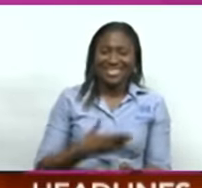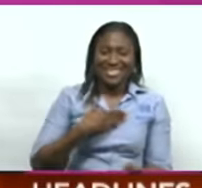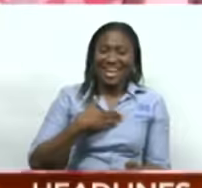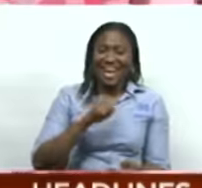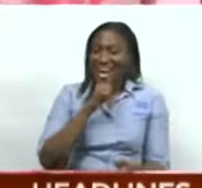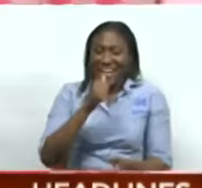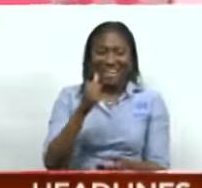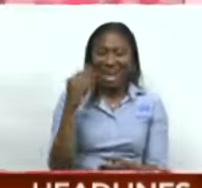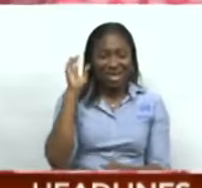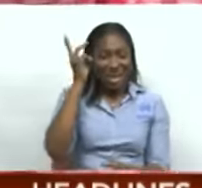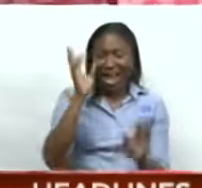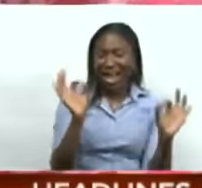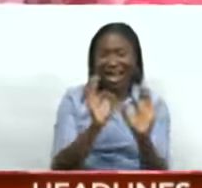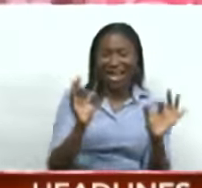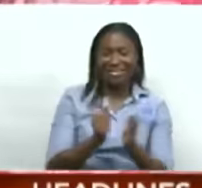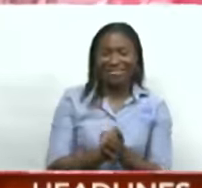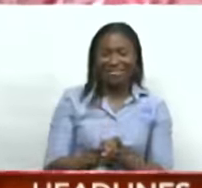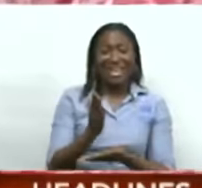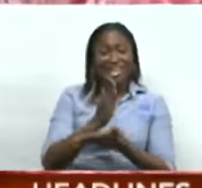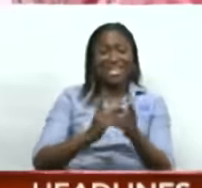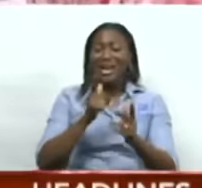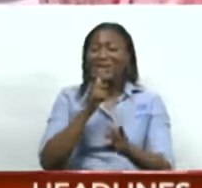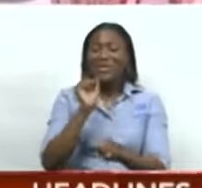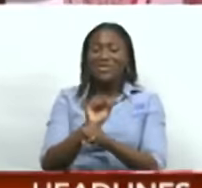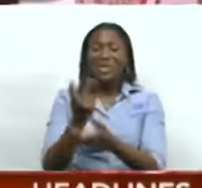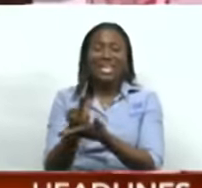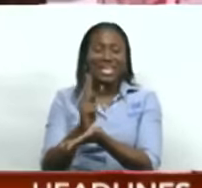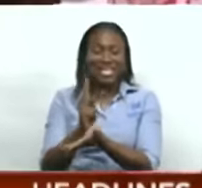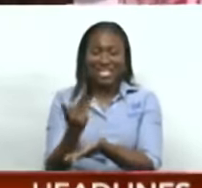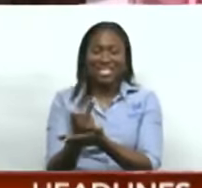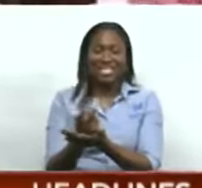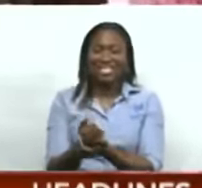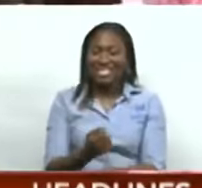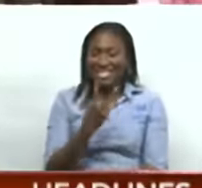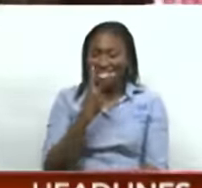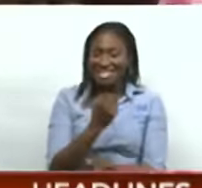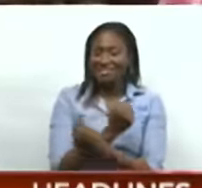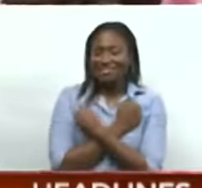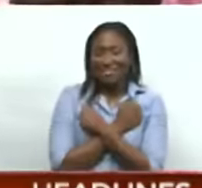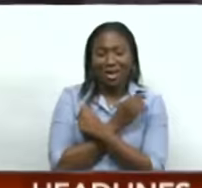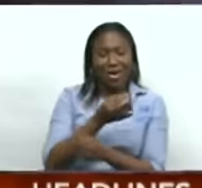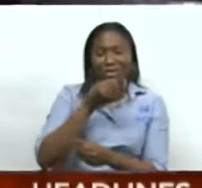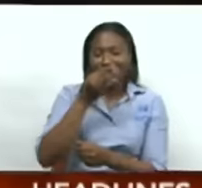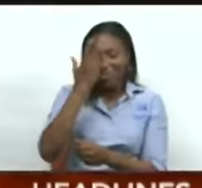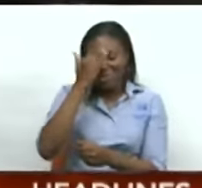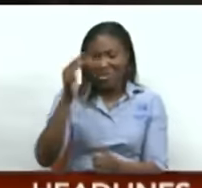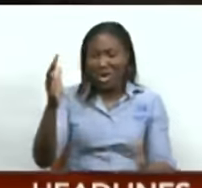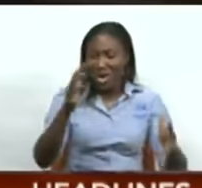And for those who work in the kitchen, it is simply the love of food that brings them all together.